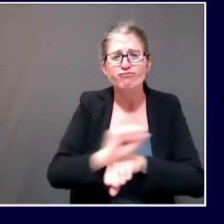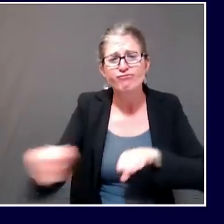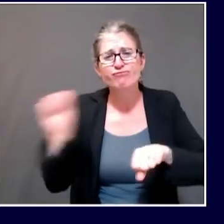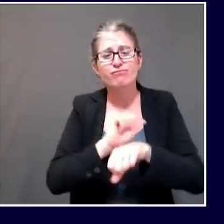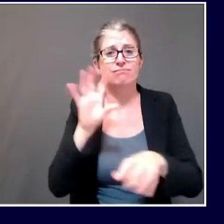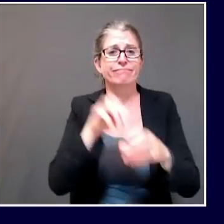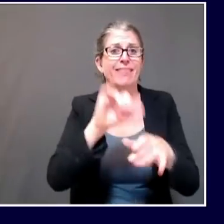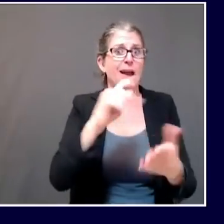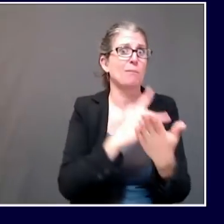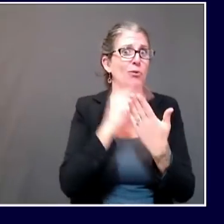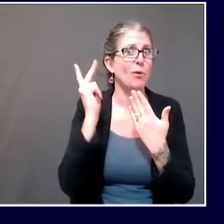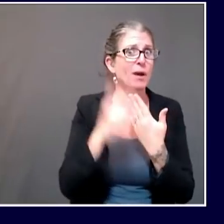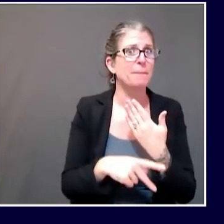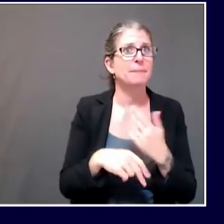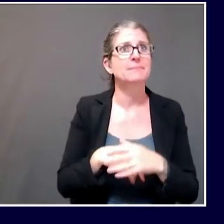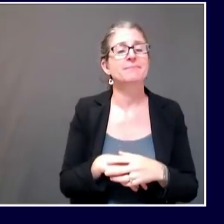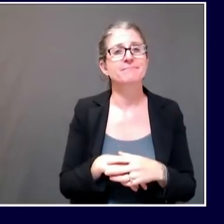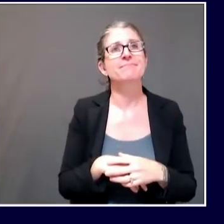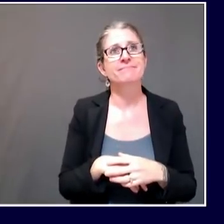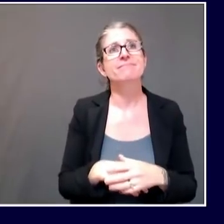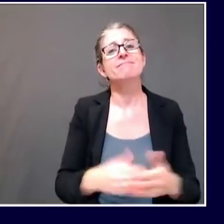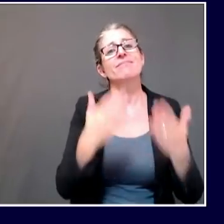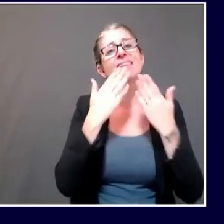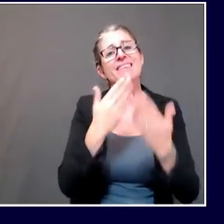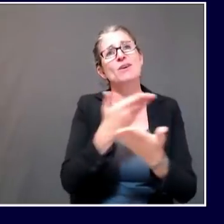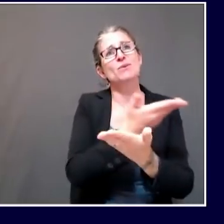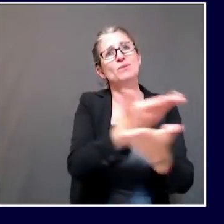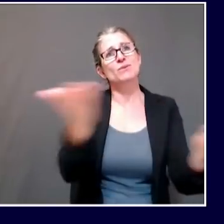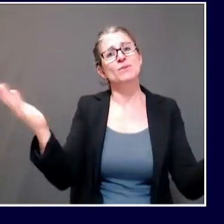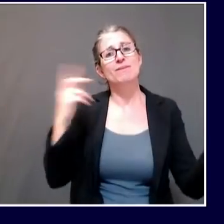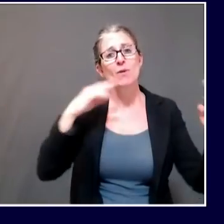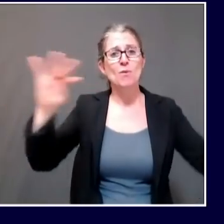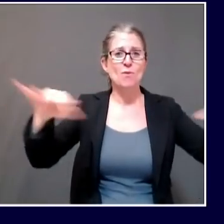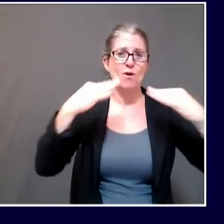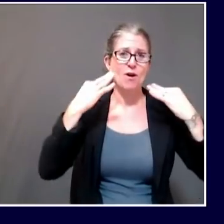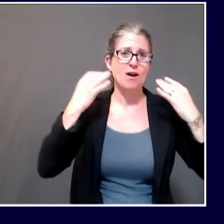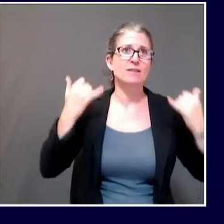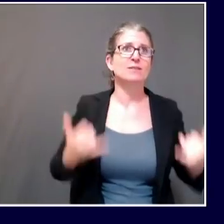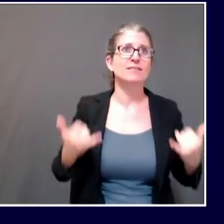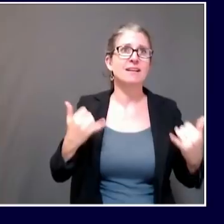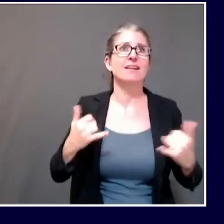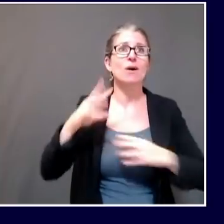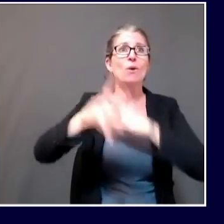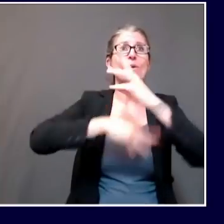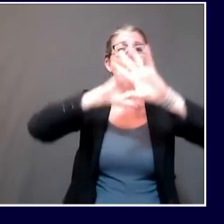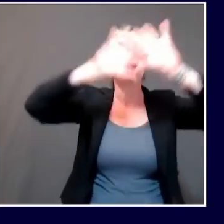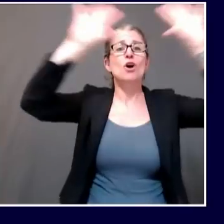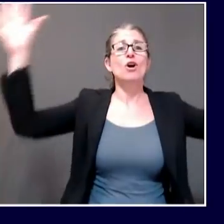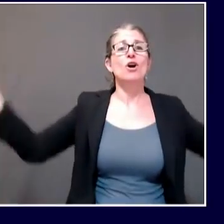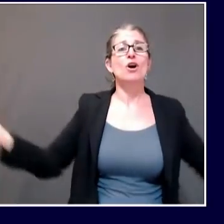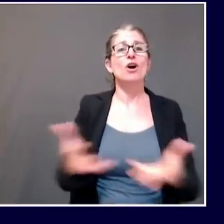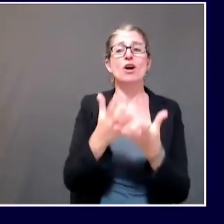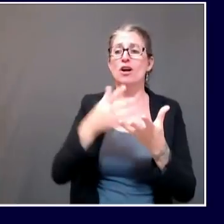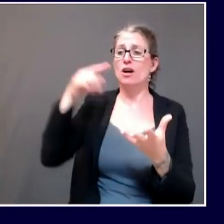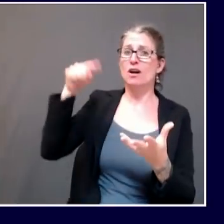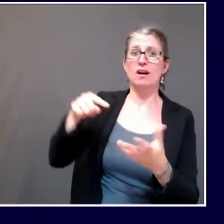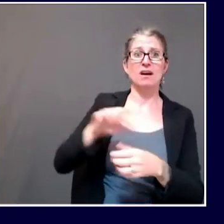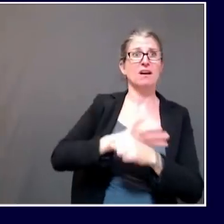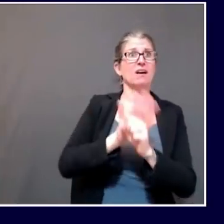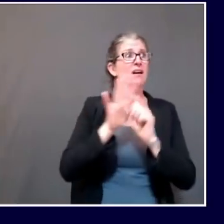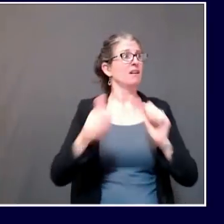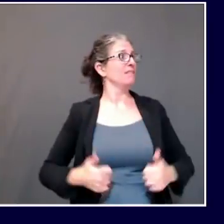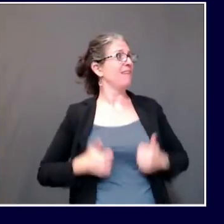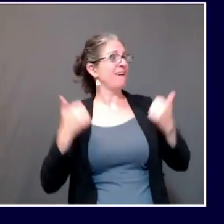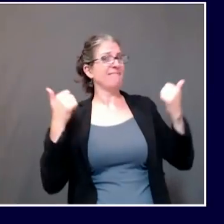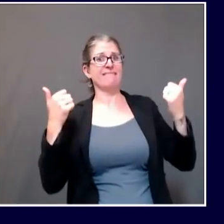There is, as always, quite a lot going on in the world of COVID-19. So many moving pieces. I'd like to thank Commissioner Macon and Commissioner